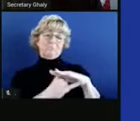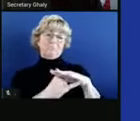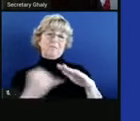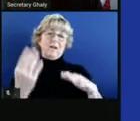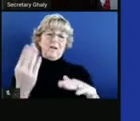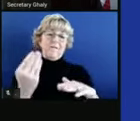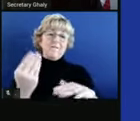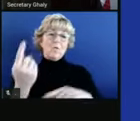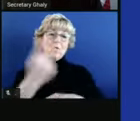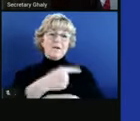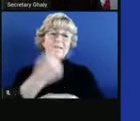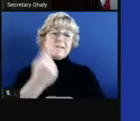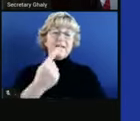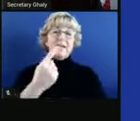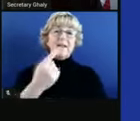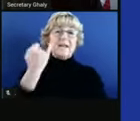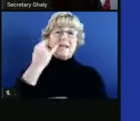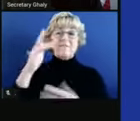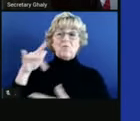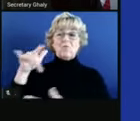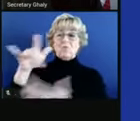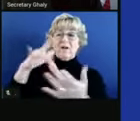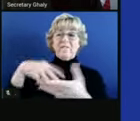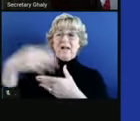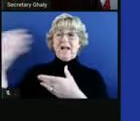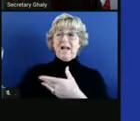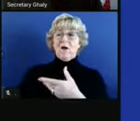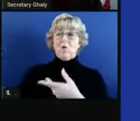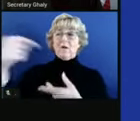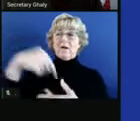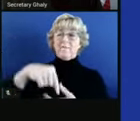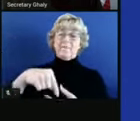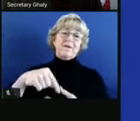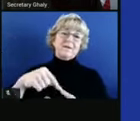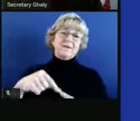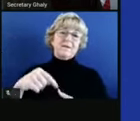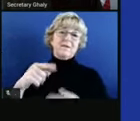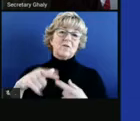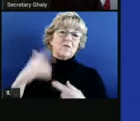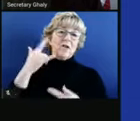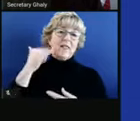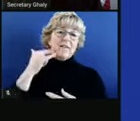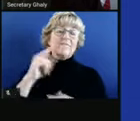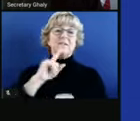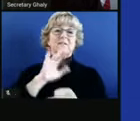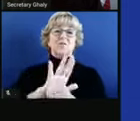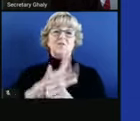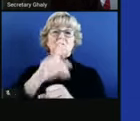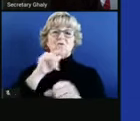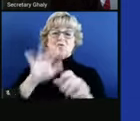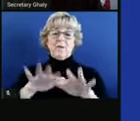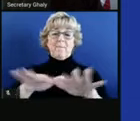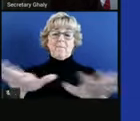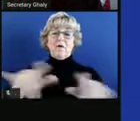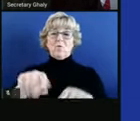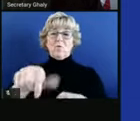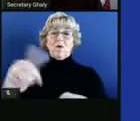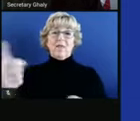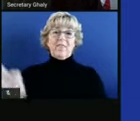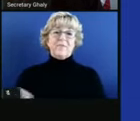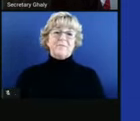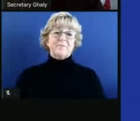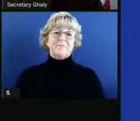any period of time outside of the state so that we can assure you don't spread it to others around you.